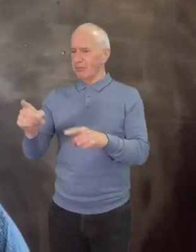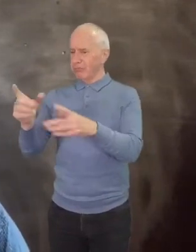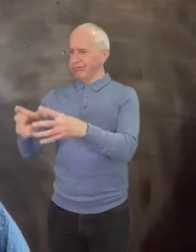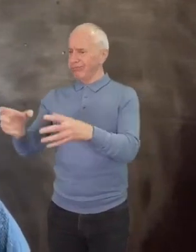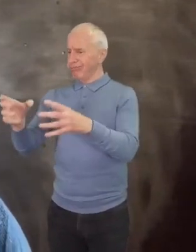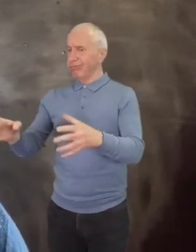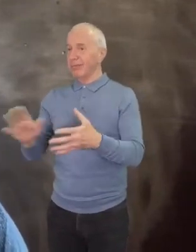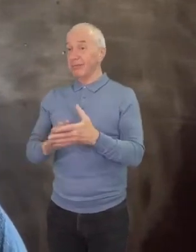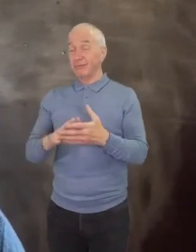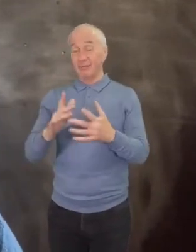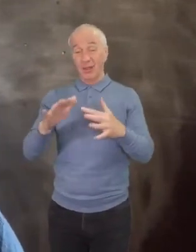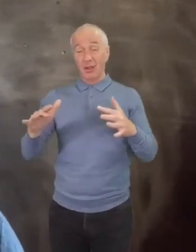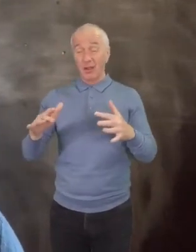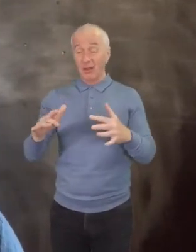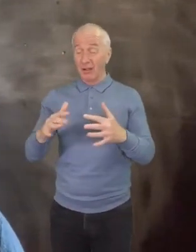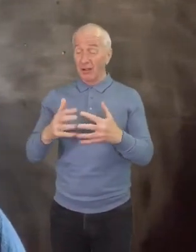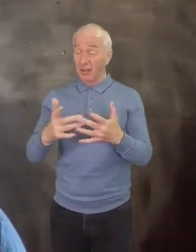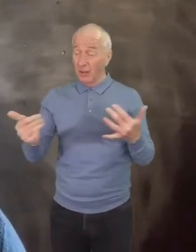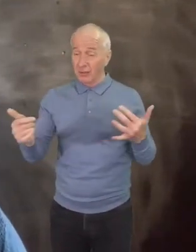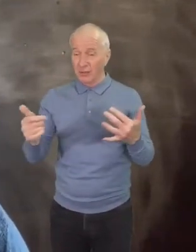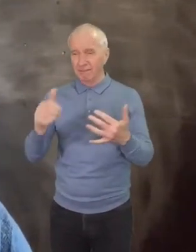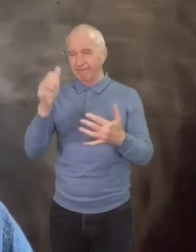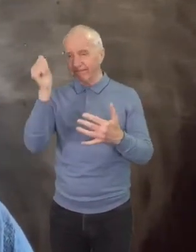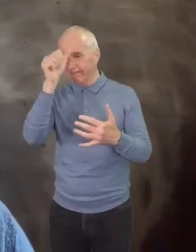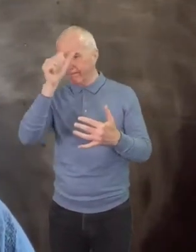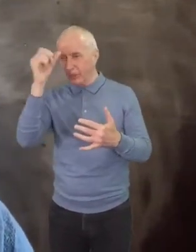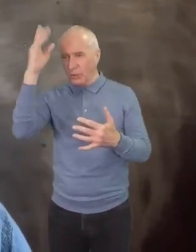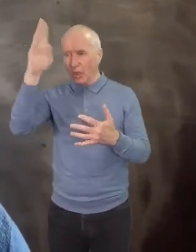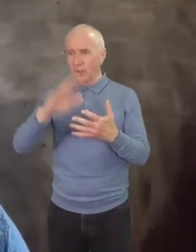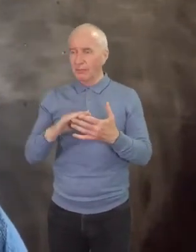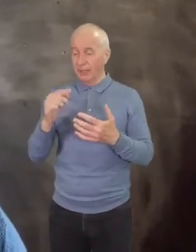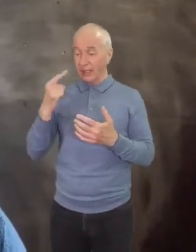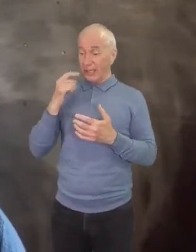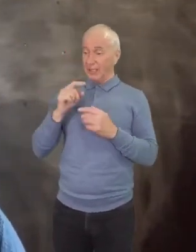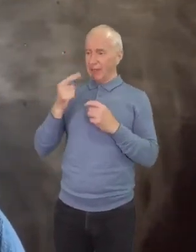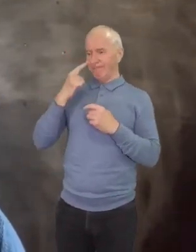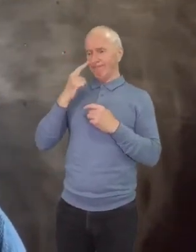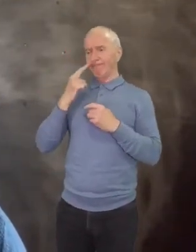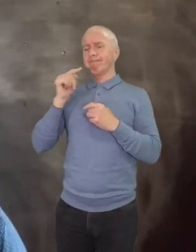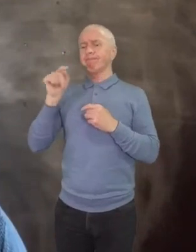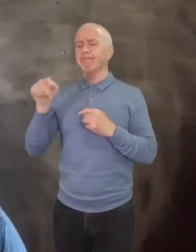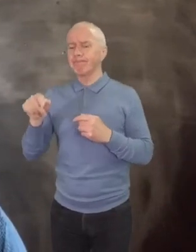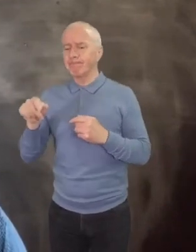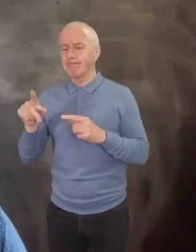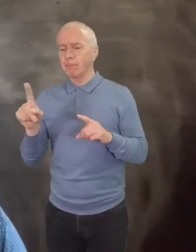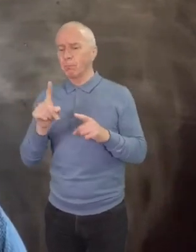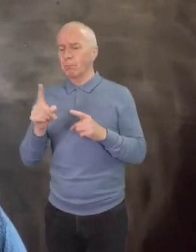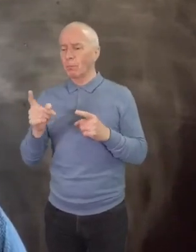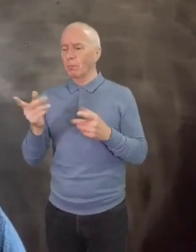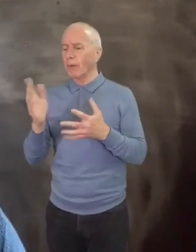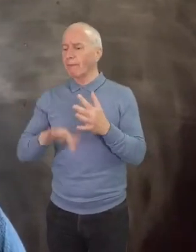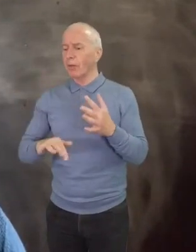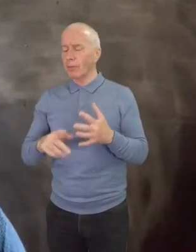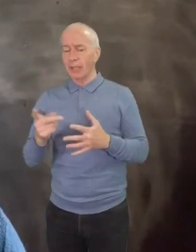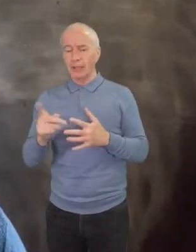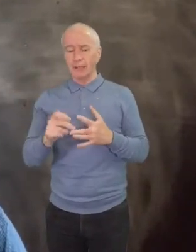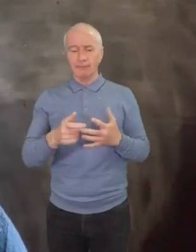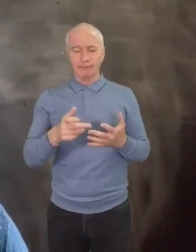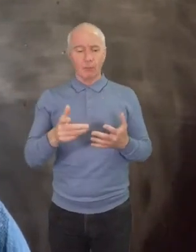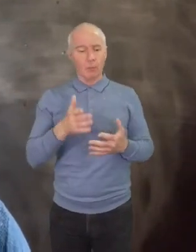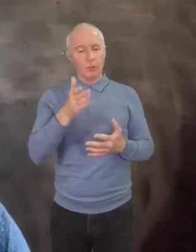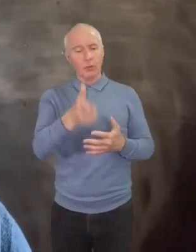that his foresight was cultivated through a year he spent in New York, based at Union Theological